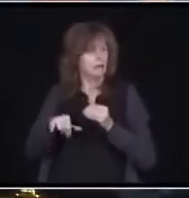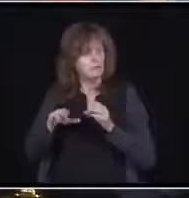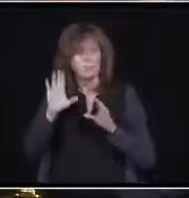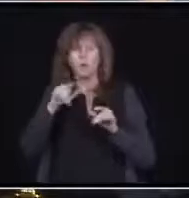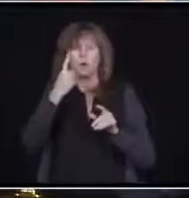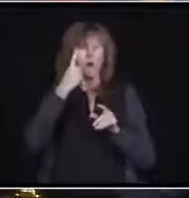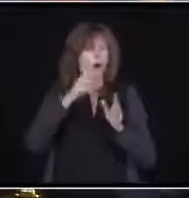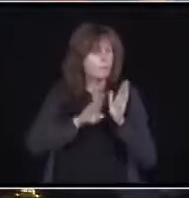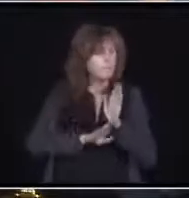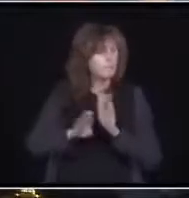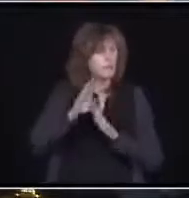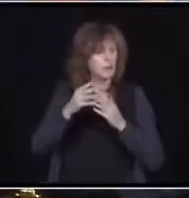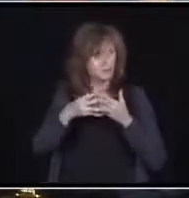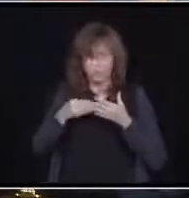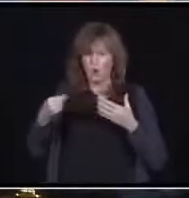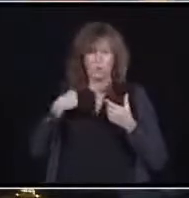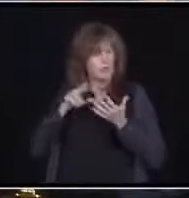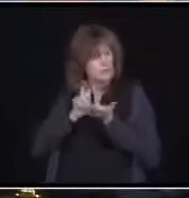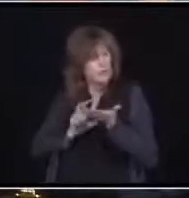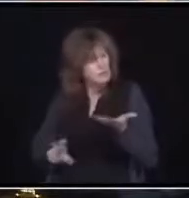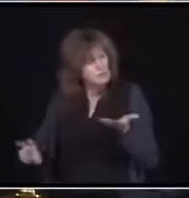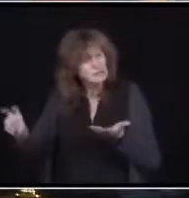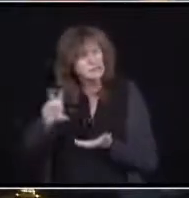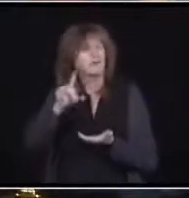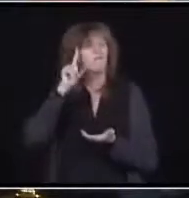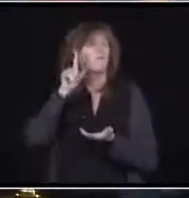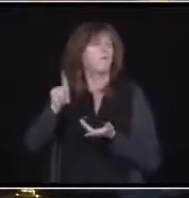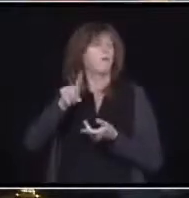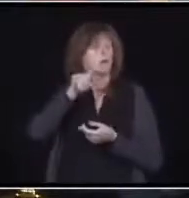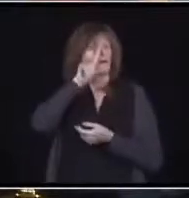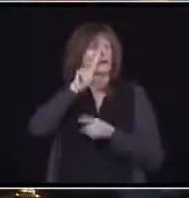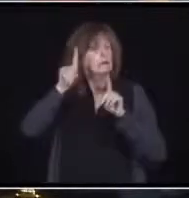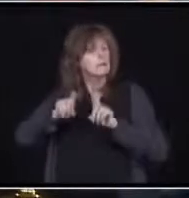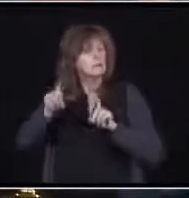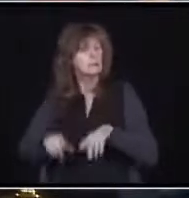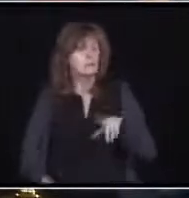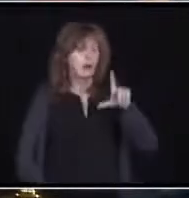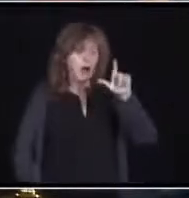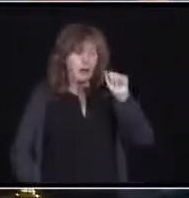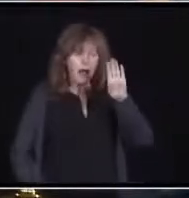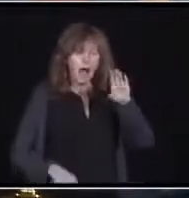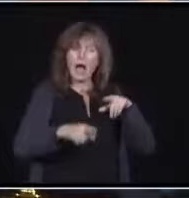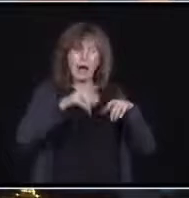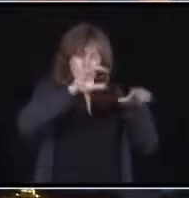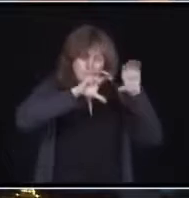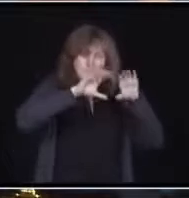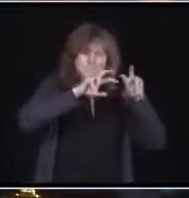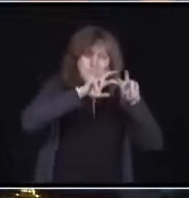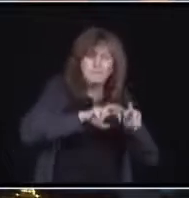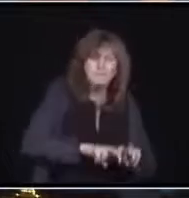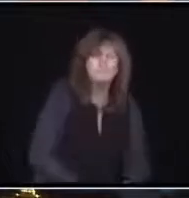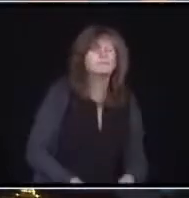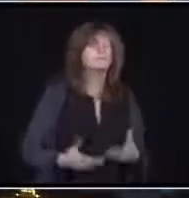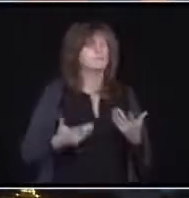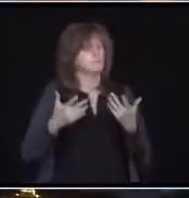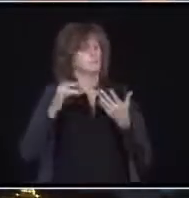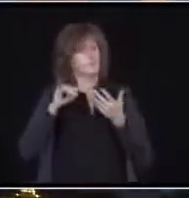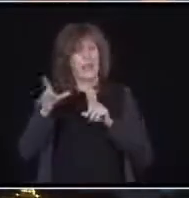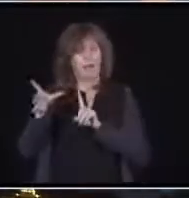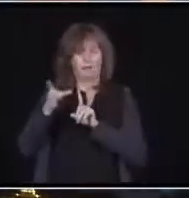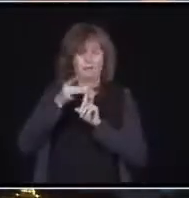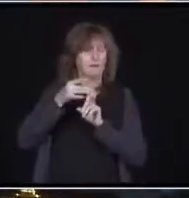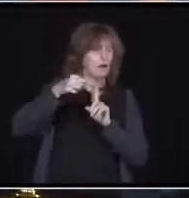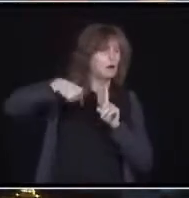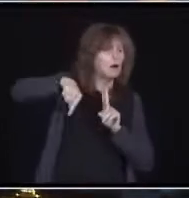into testing, but also lab analysis and case and contact management. We are